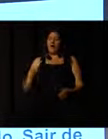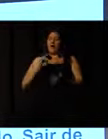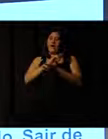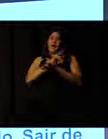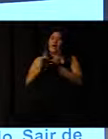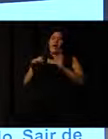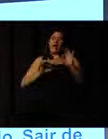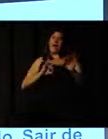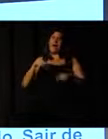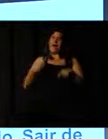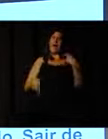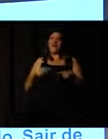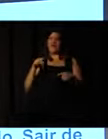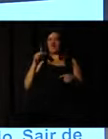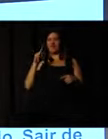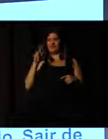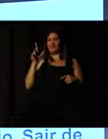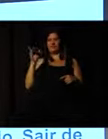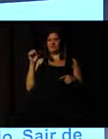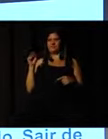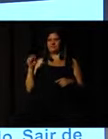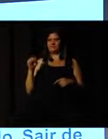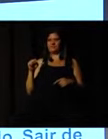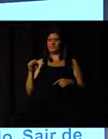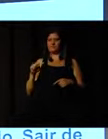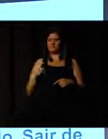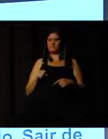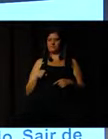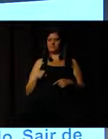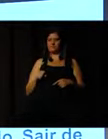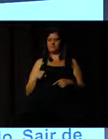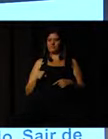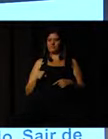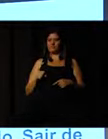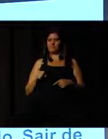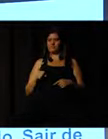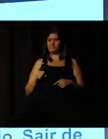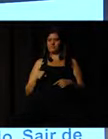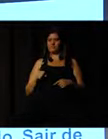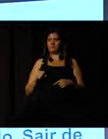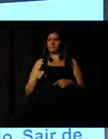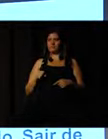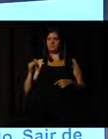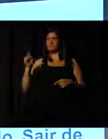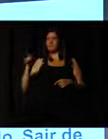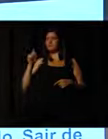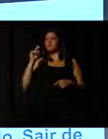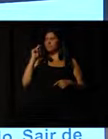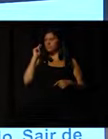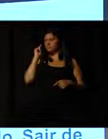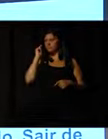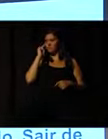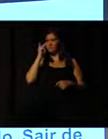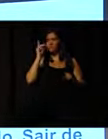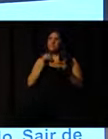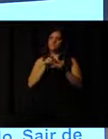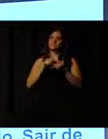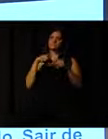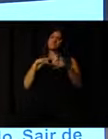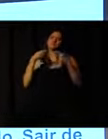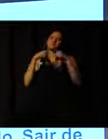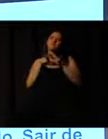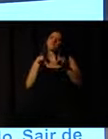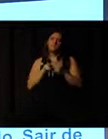projects, public policies, YMCA is in the collegiate of Agita São